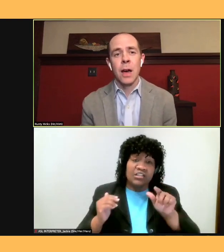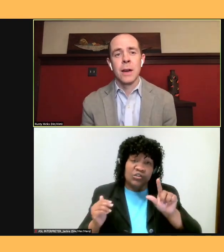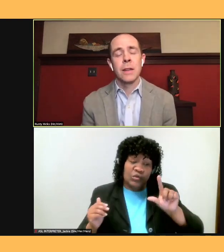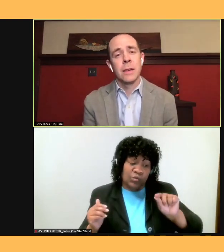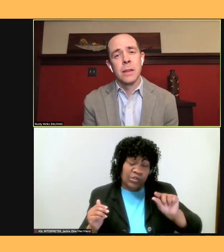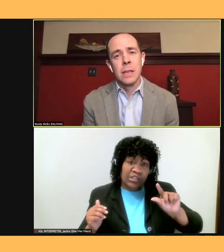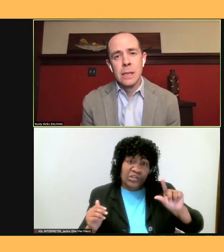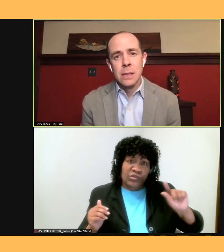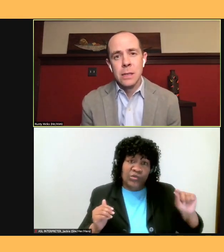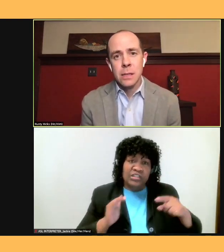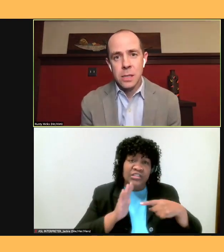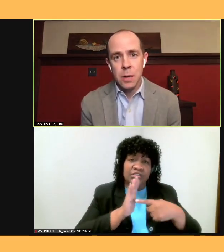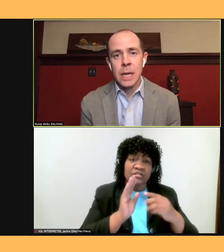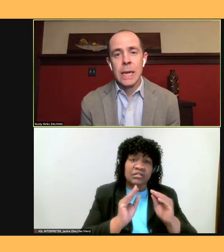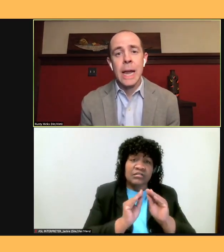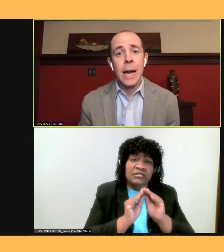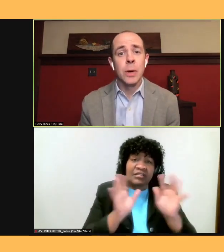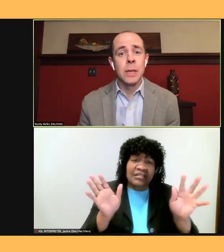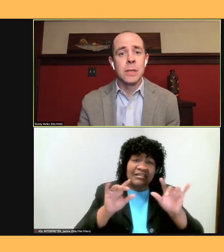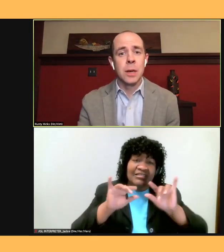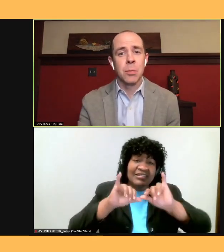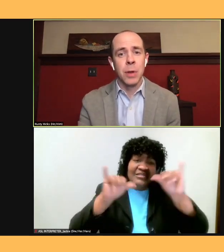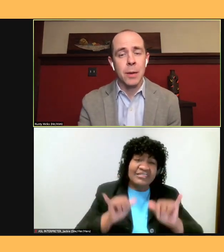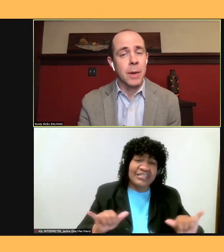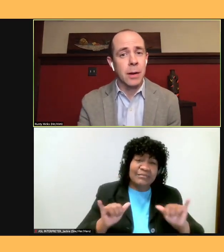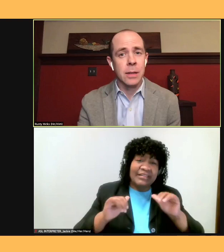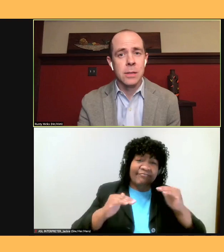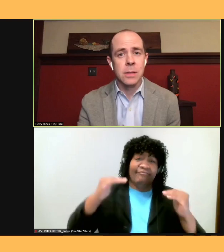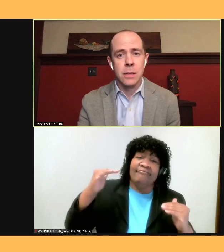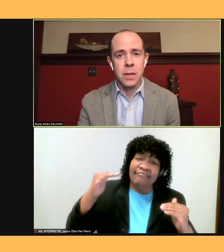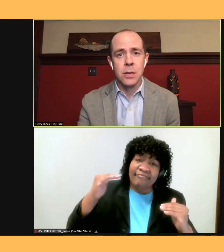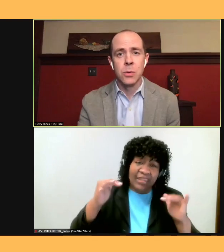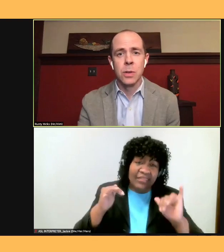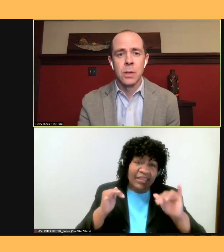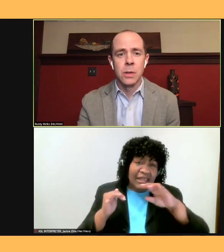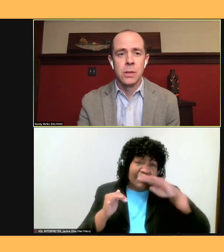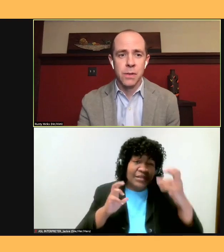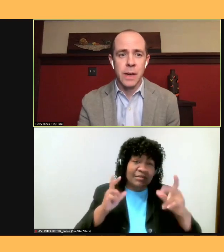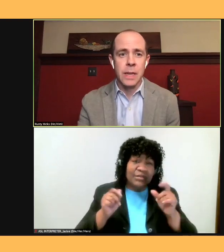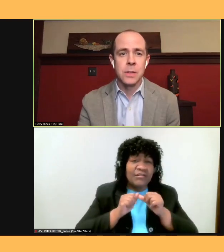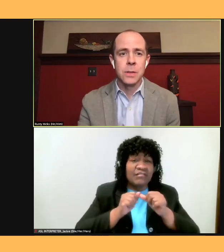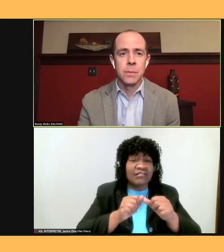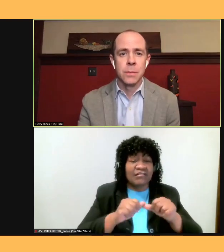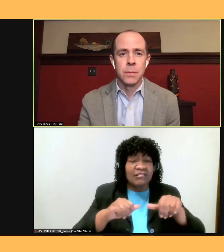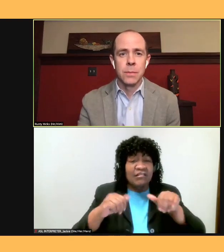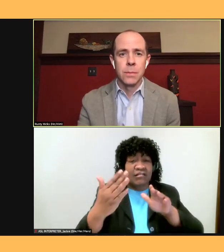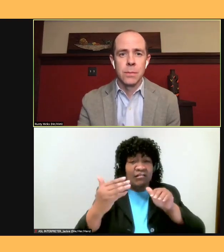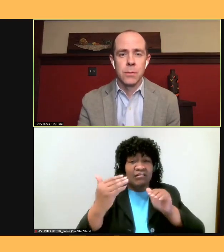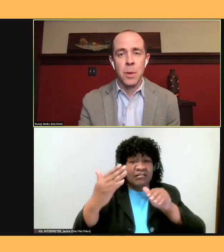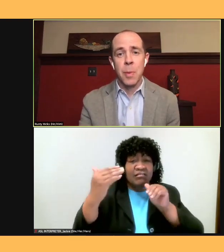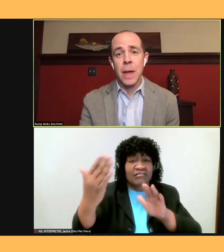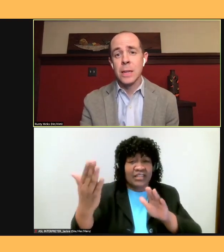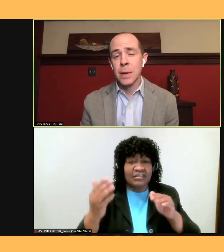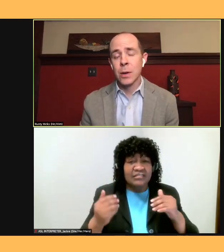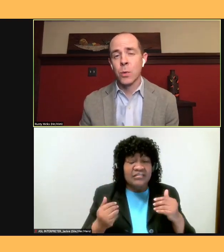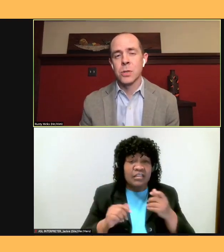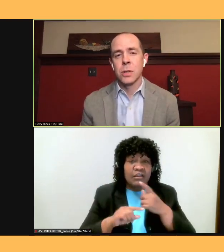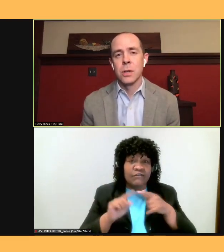systemic inequities that Black Americans continue to face. From the pandemic, which